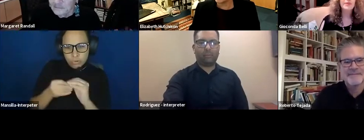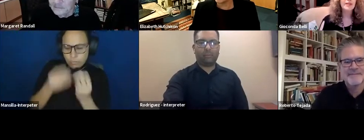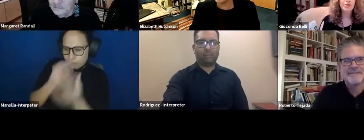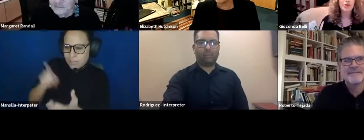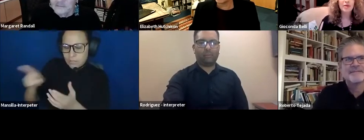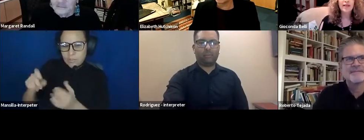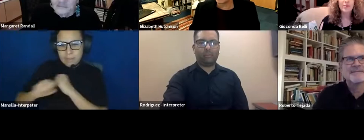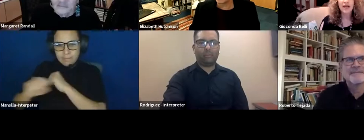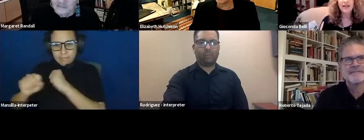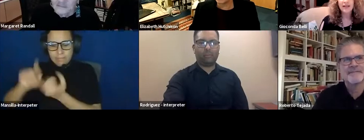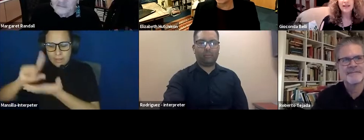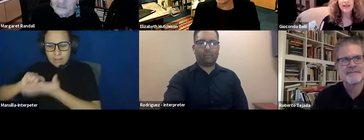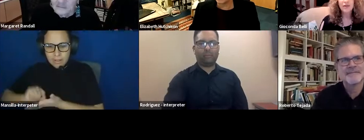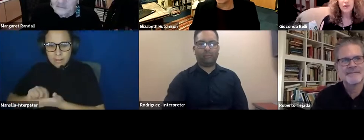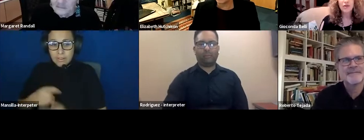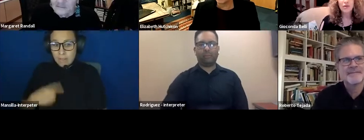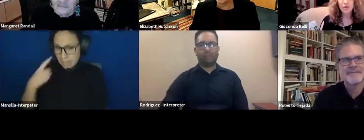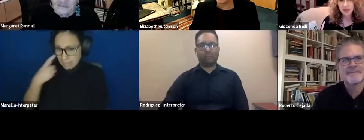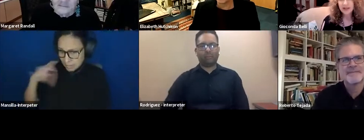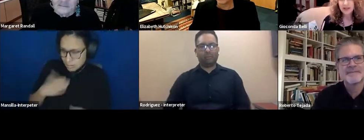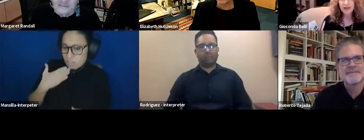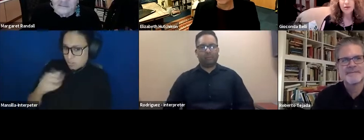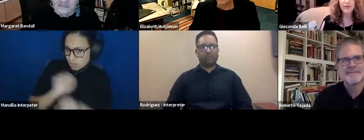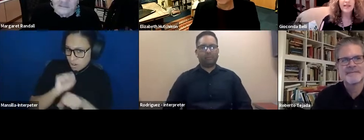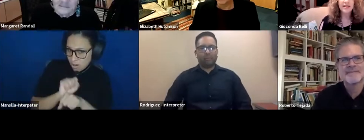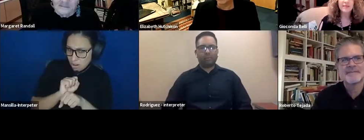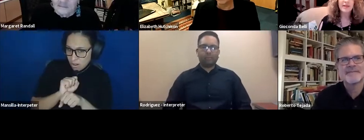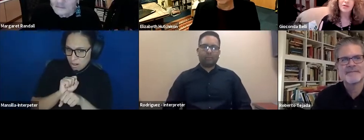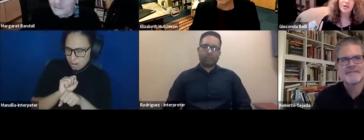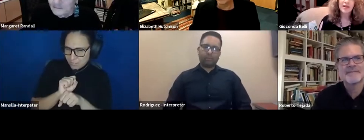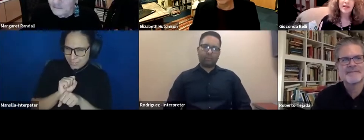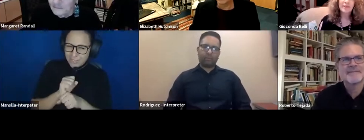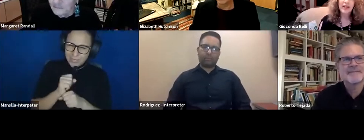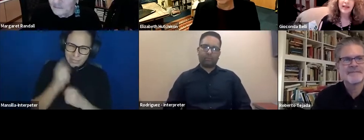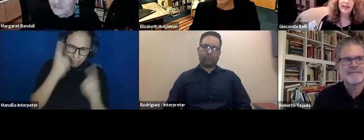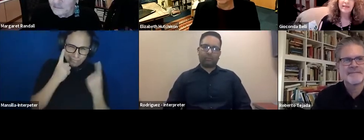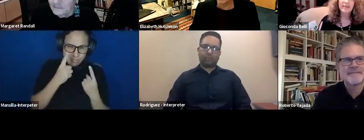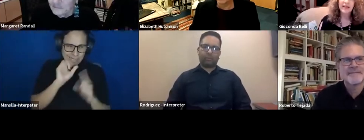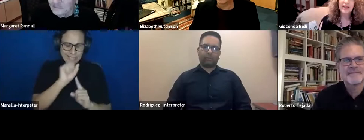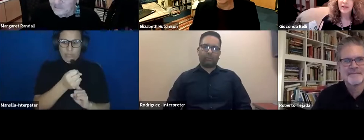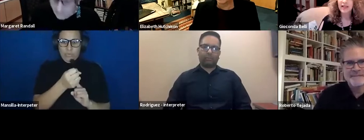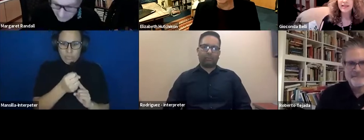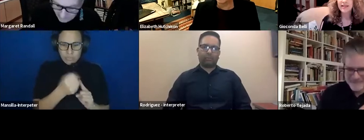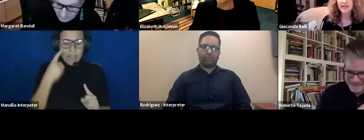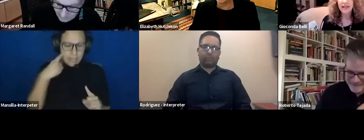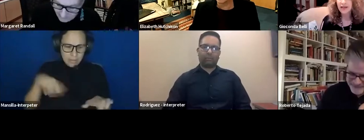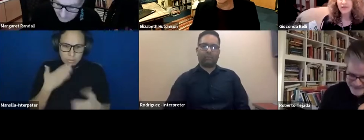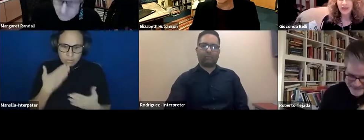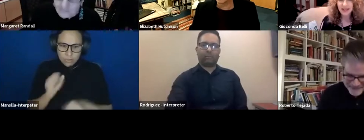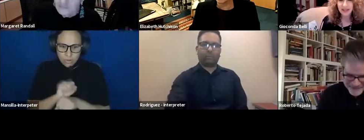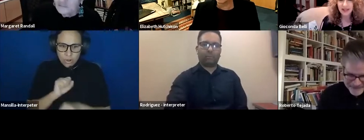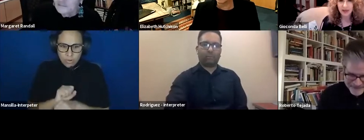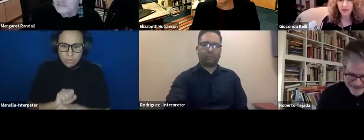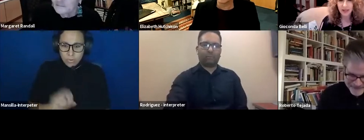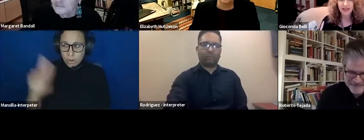we did a pretty good job in a way, you know, considering the circumstances, because the United States never